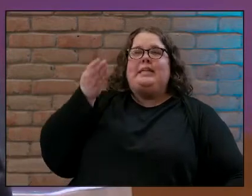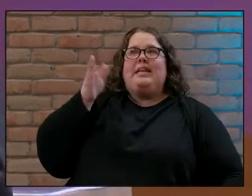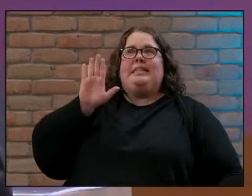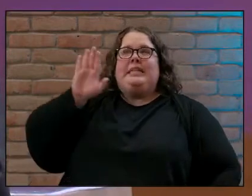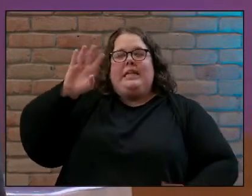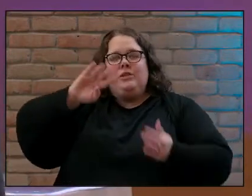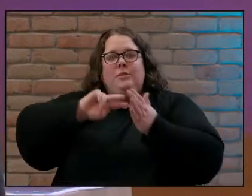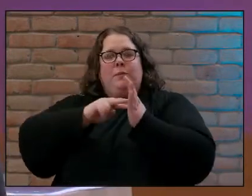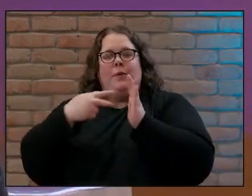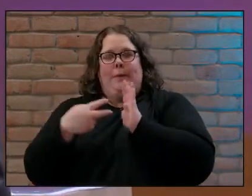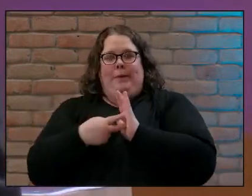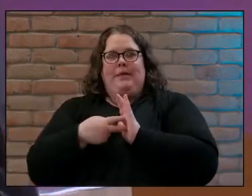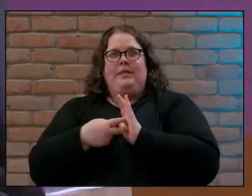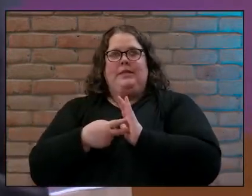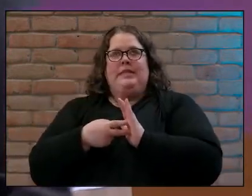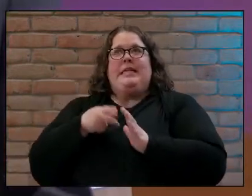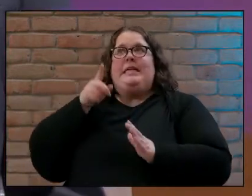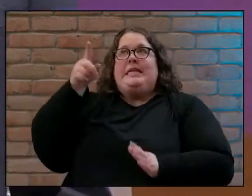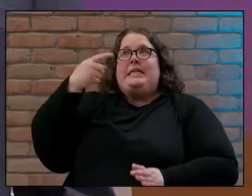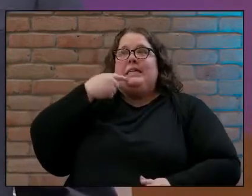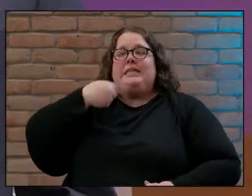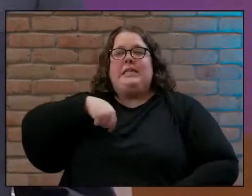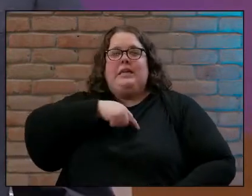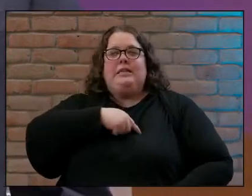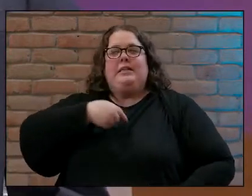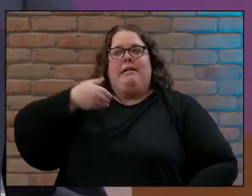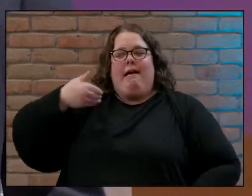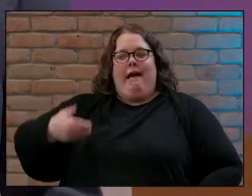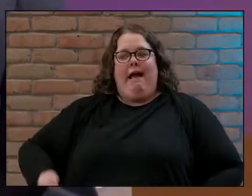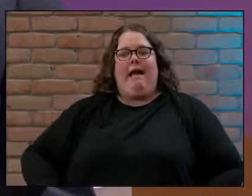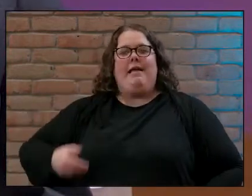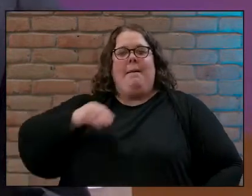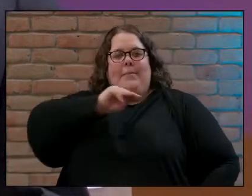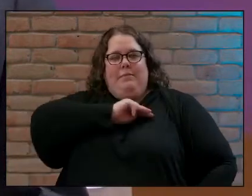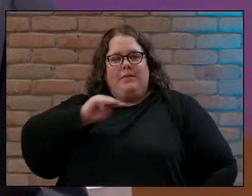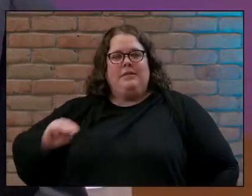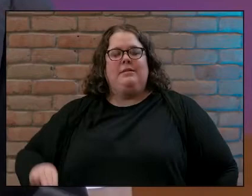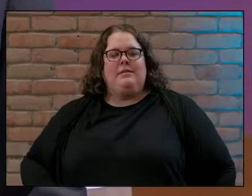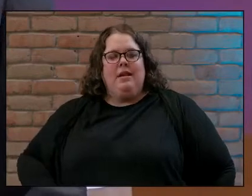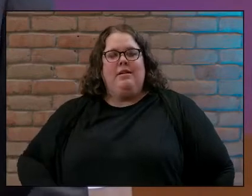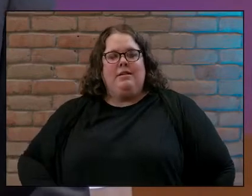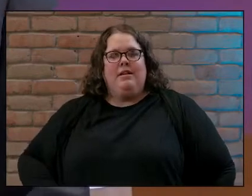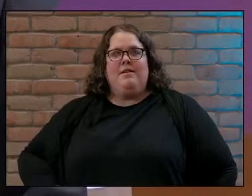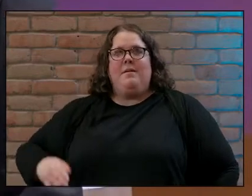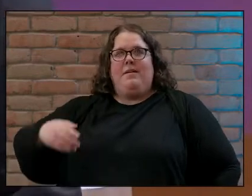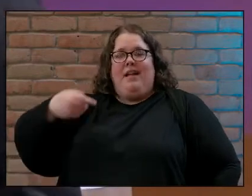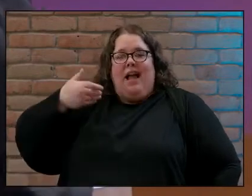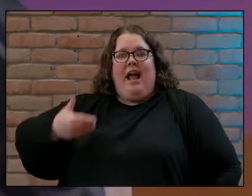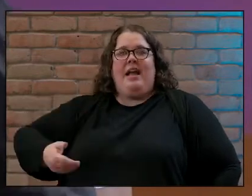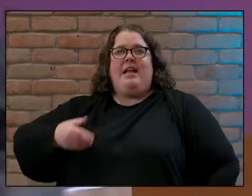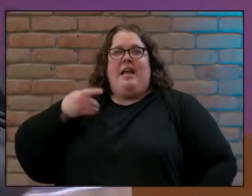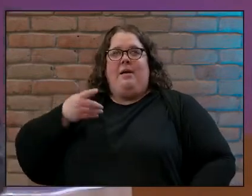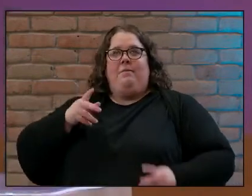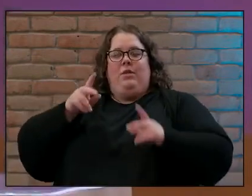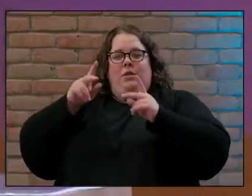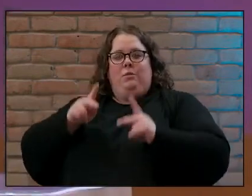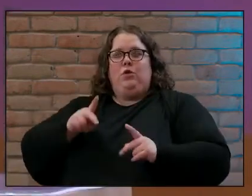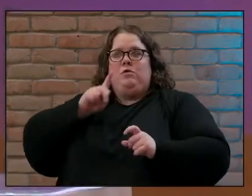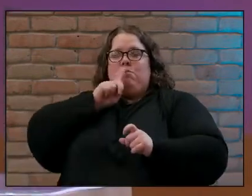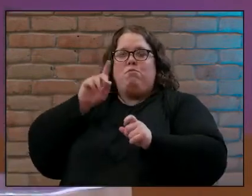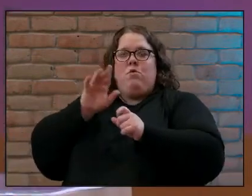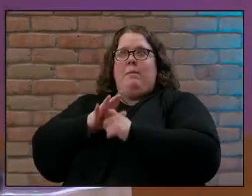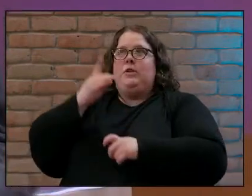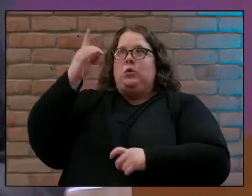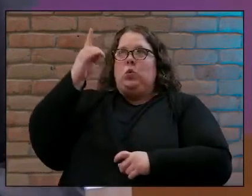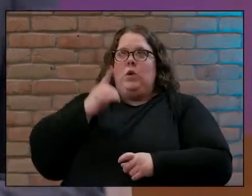for and he tells us I am the Messiah I am the one promised to come and end this tyranny of Satan